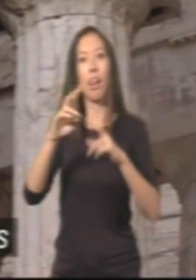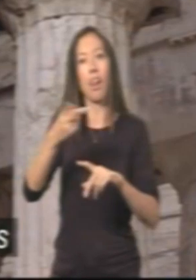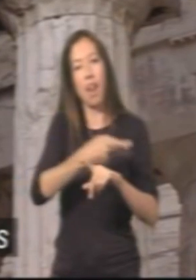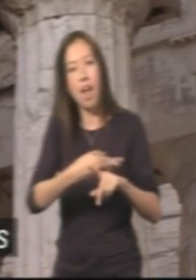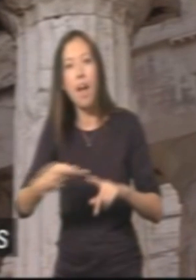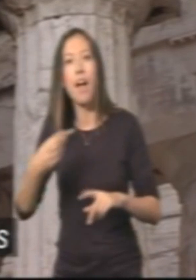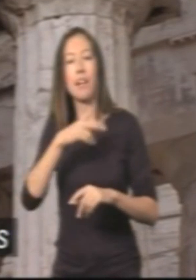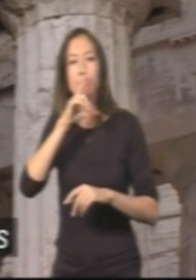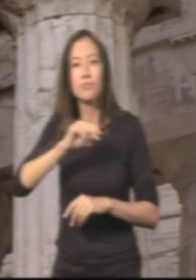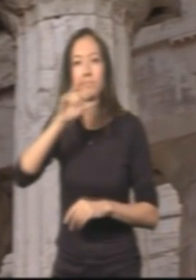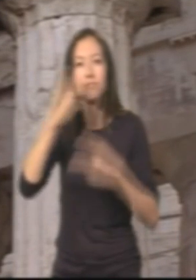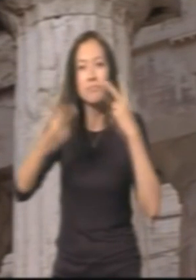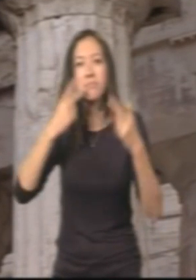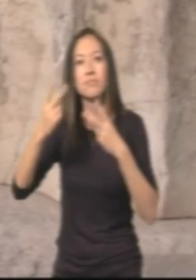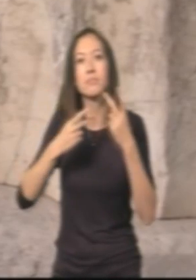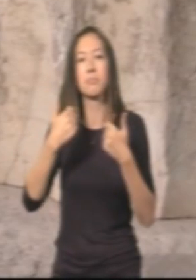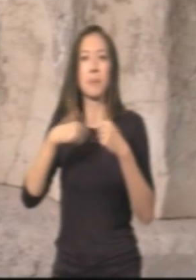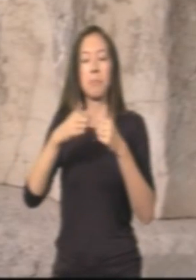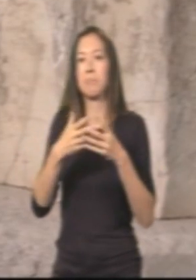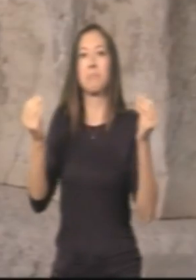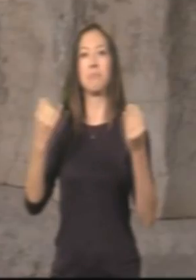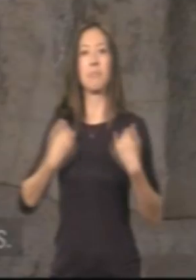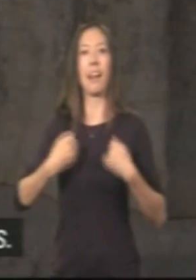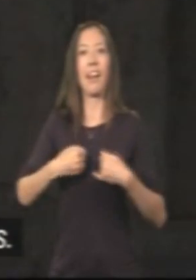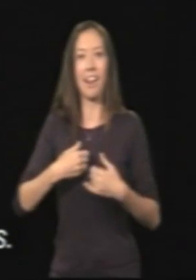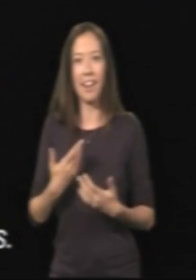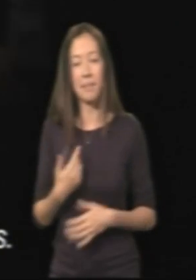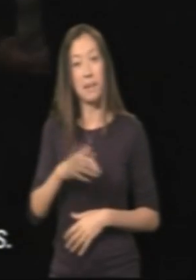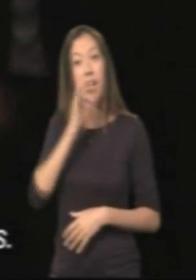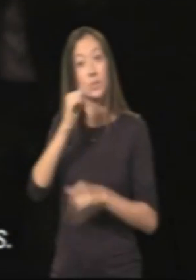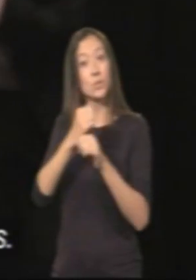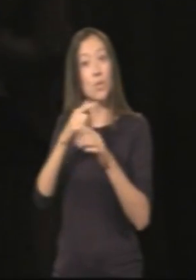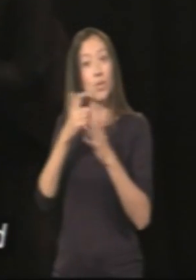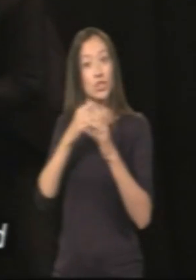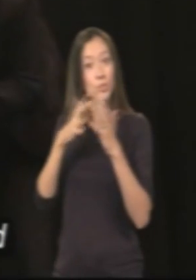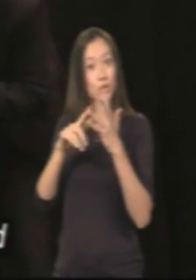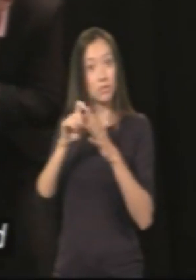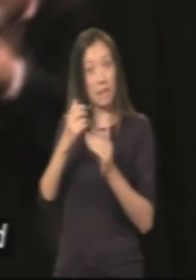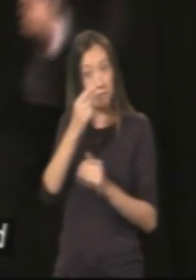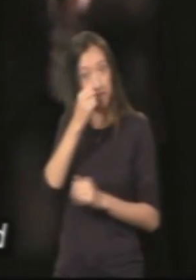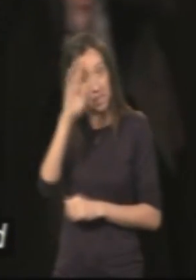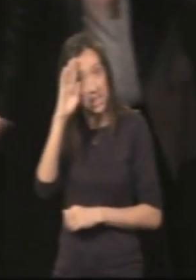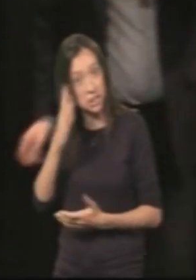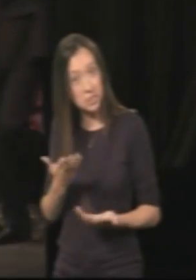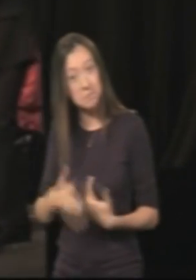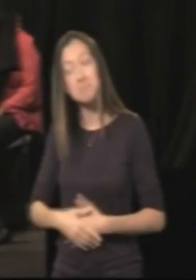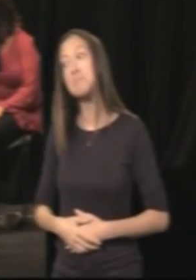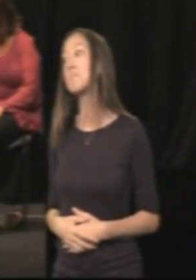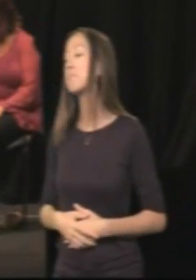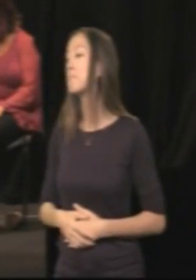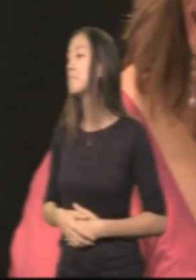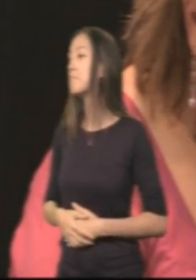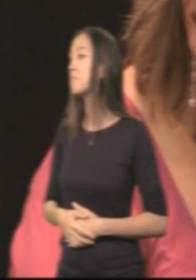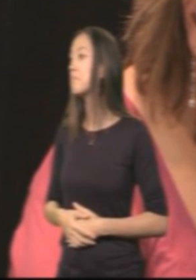They used sleep temples in which people laid down whilst chanting, which helped cure illness. We asked George Wood if there was